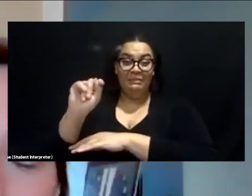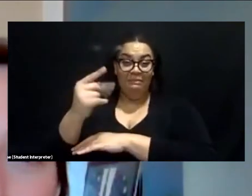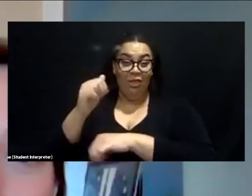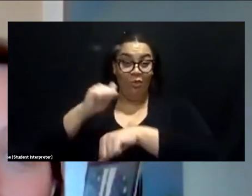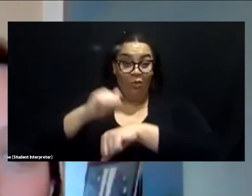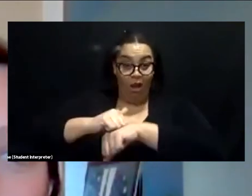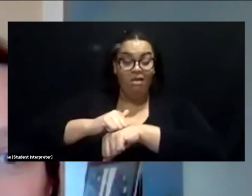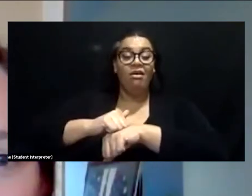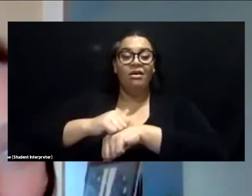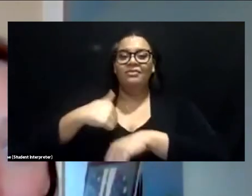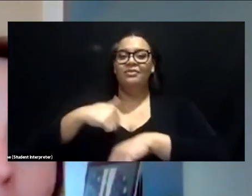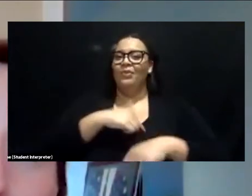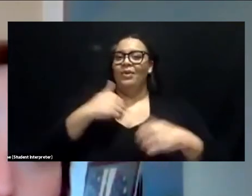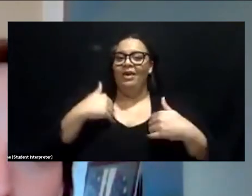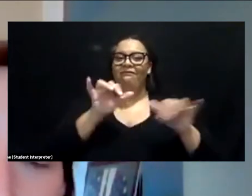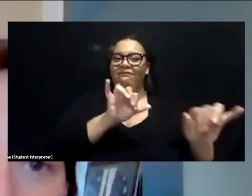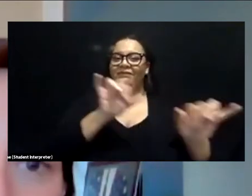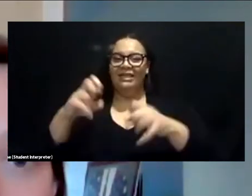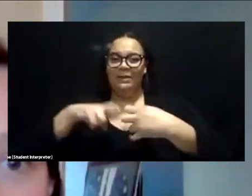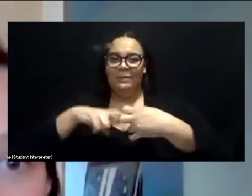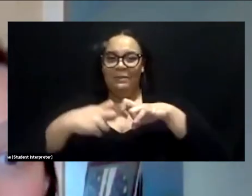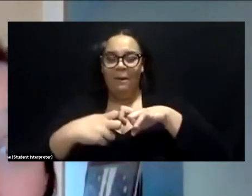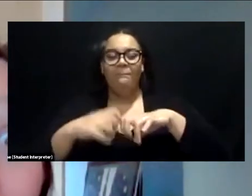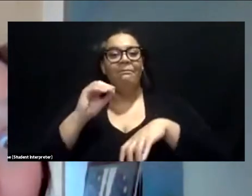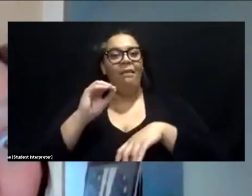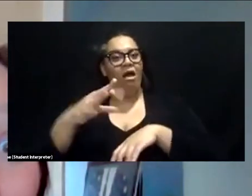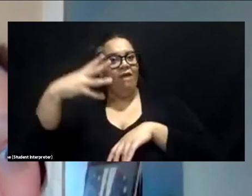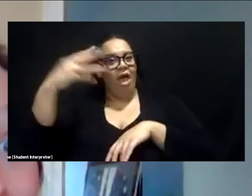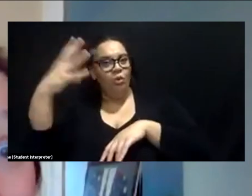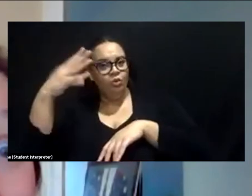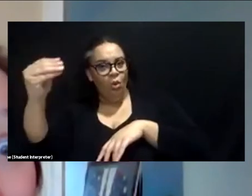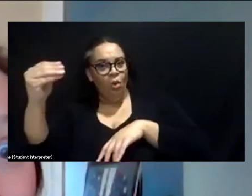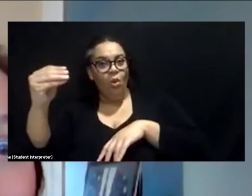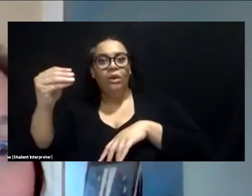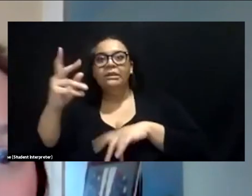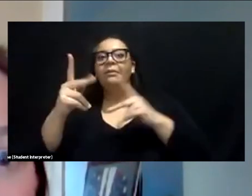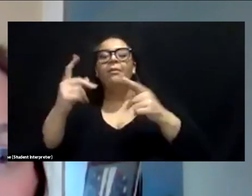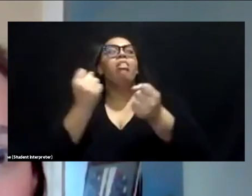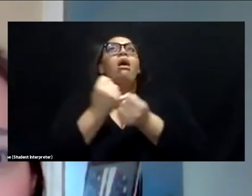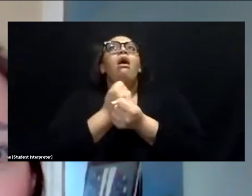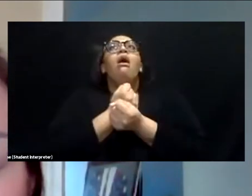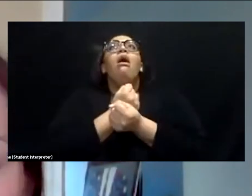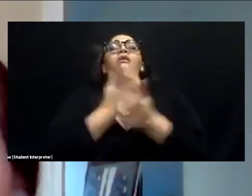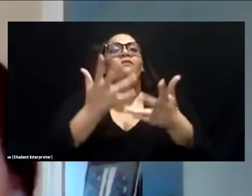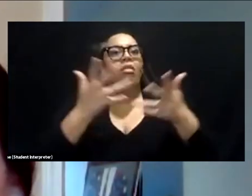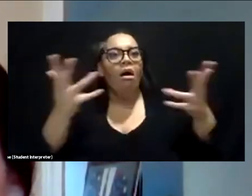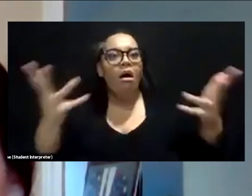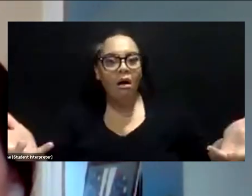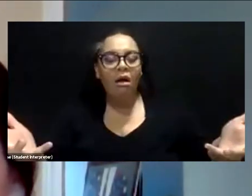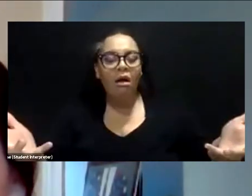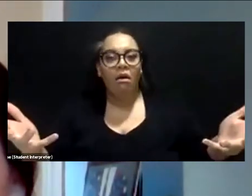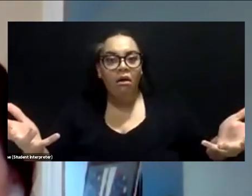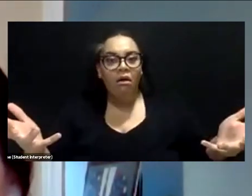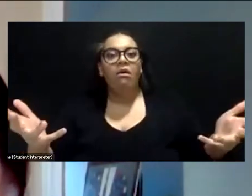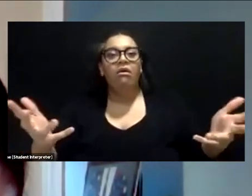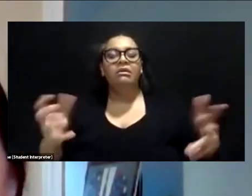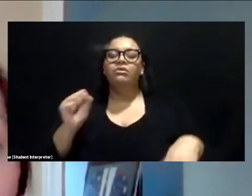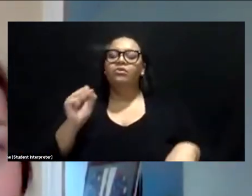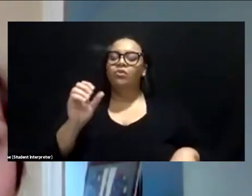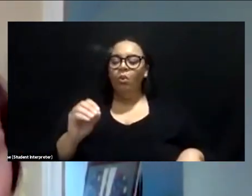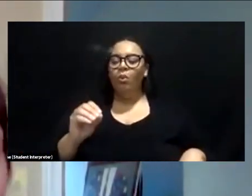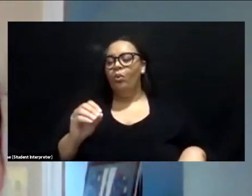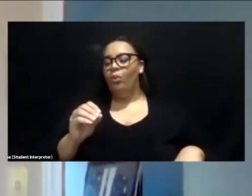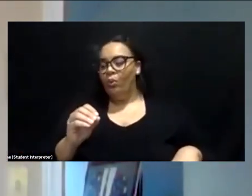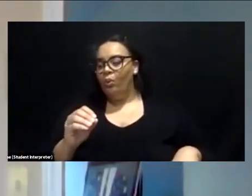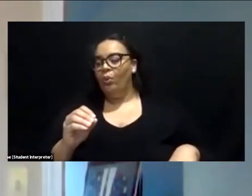similar issues of our outdoors being loved a lot. So we,